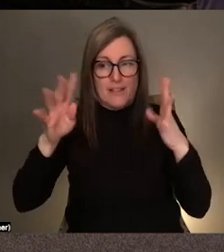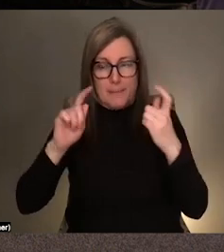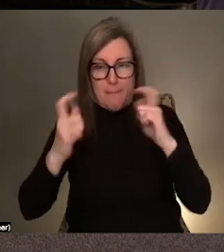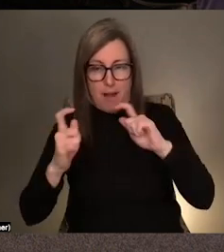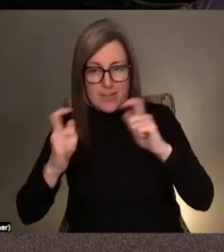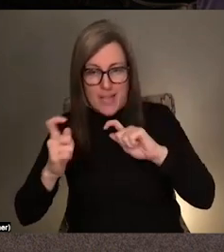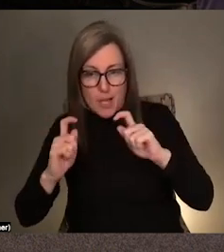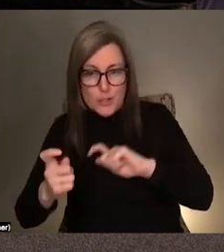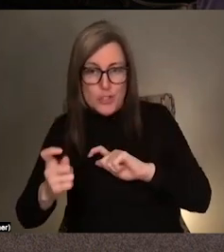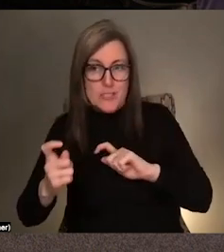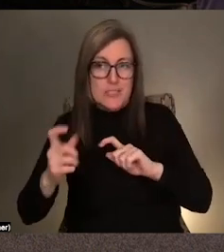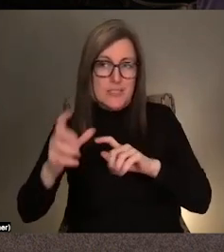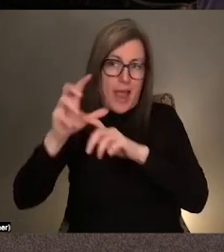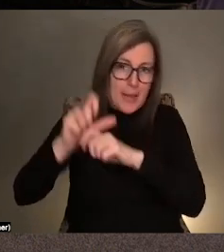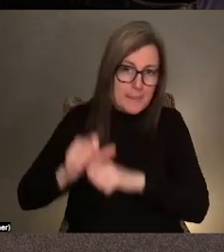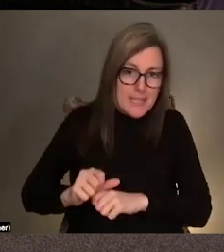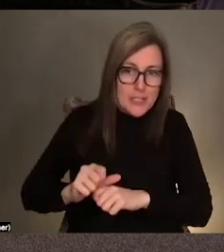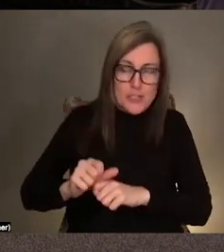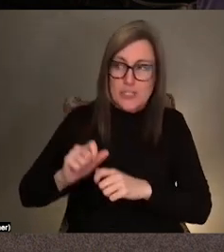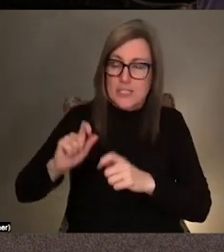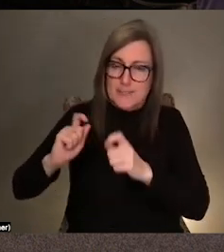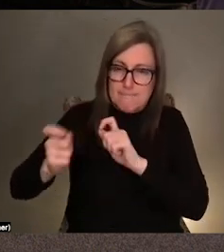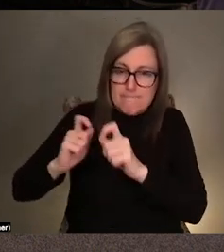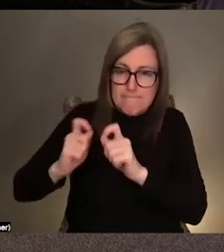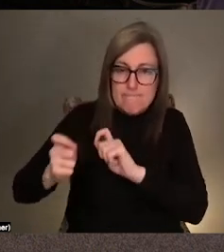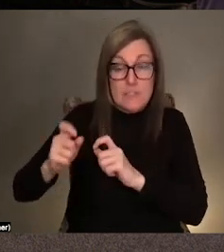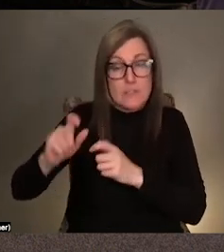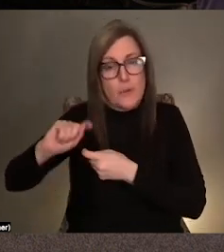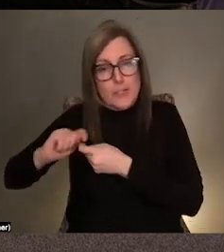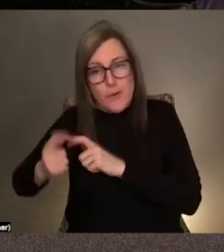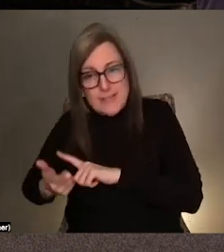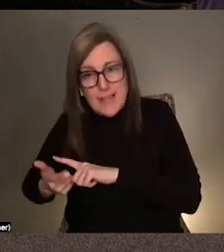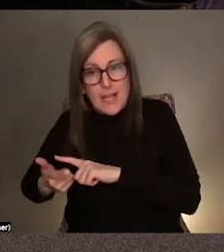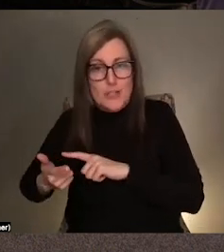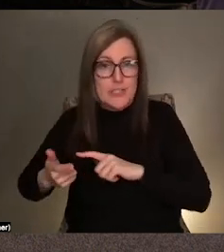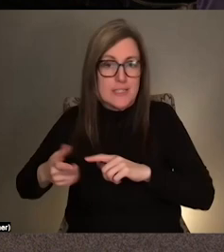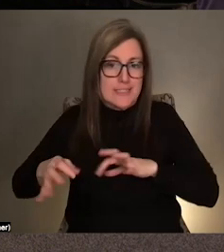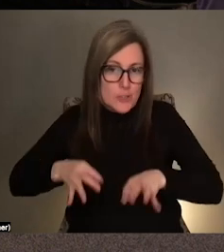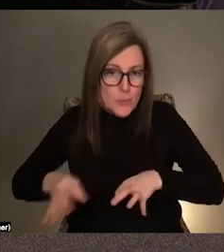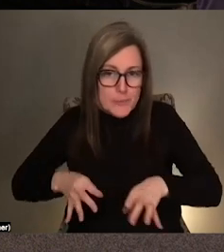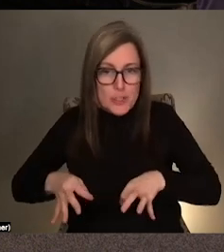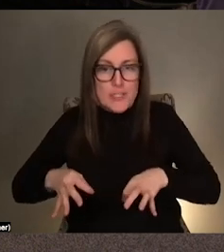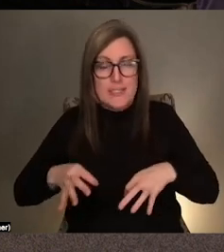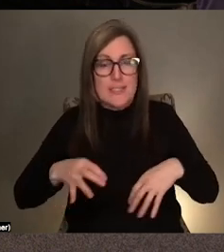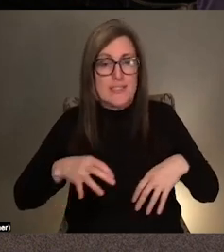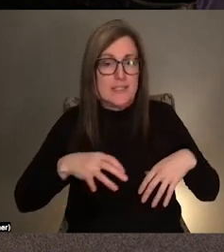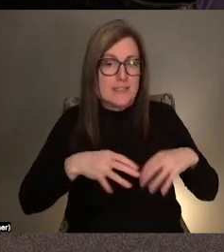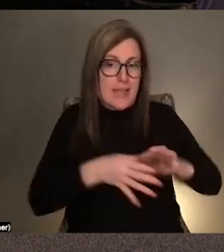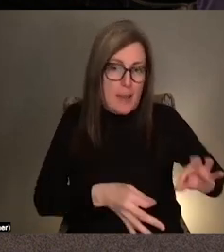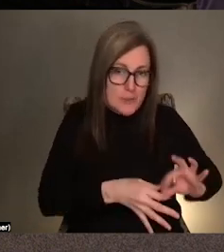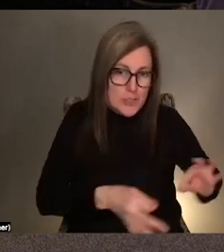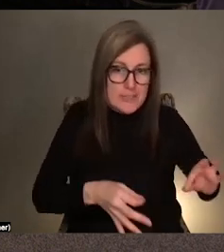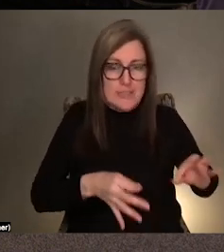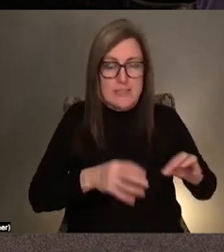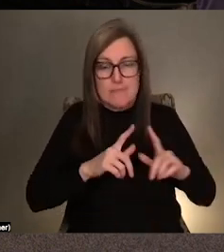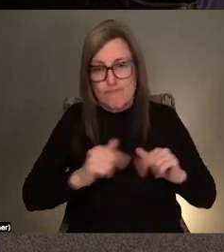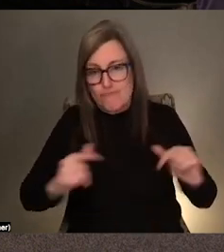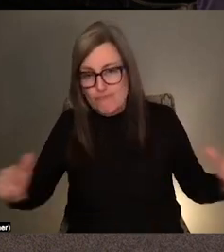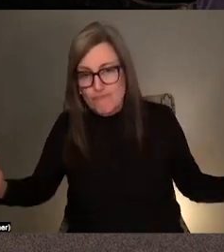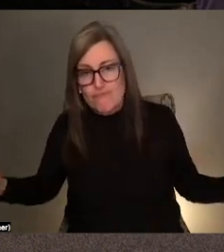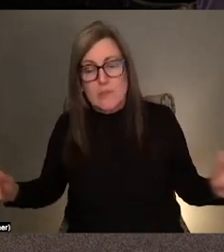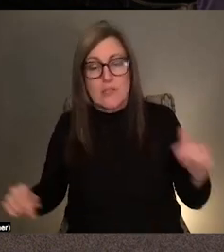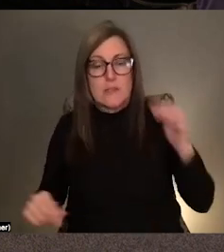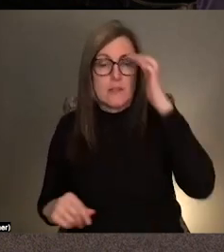which extends to like translation description. Right. So this idea of this notion of fugitivity